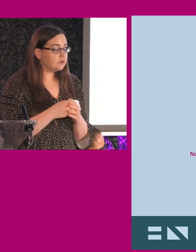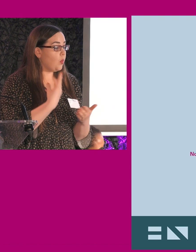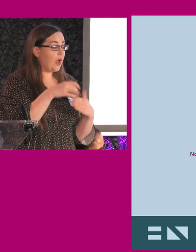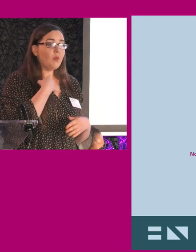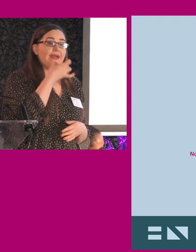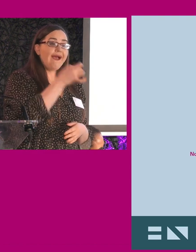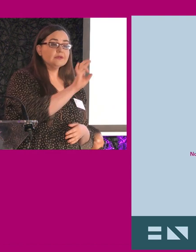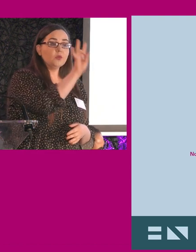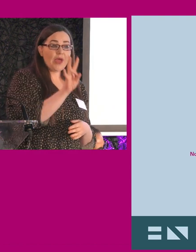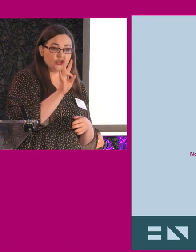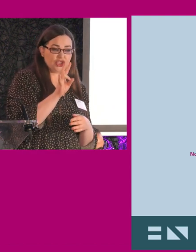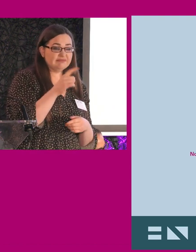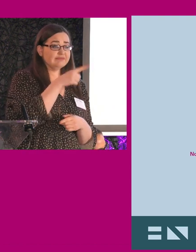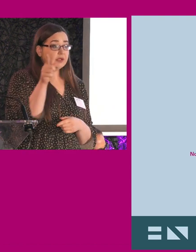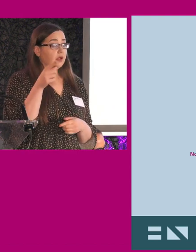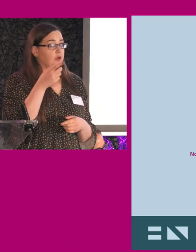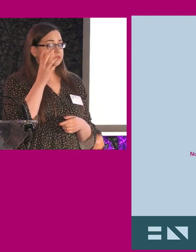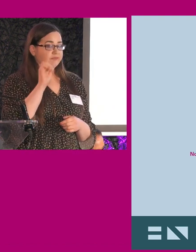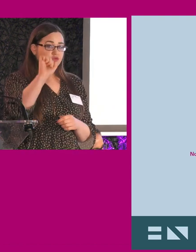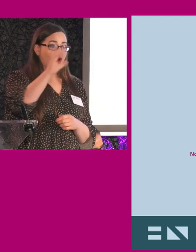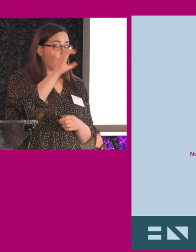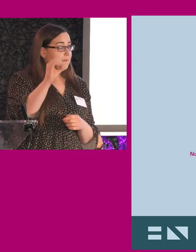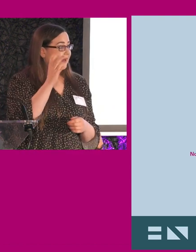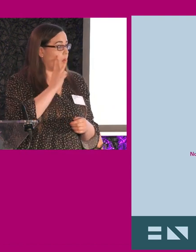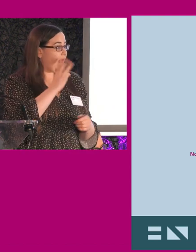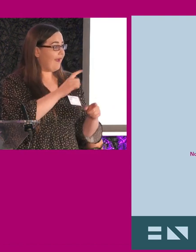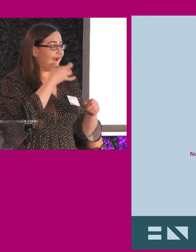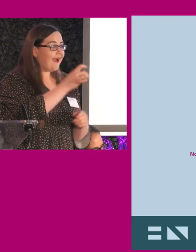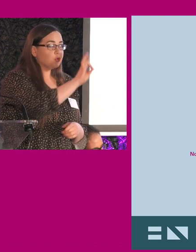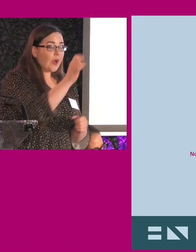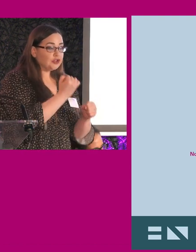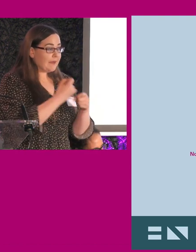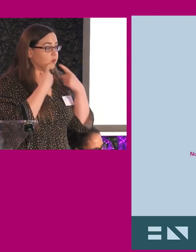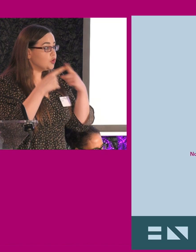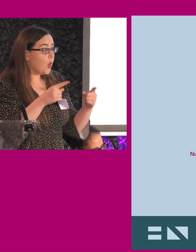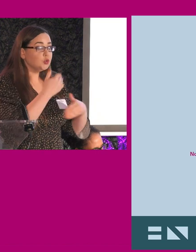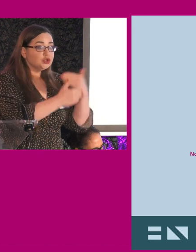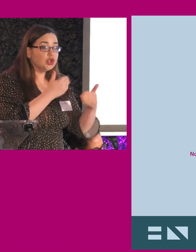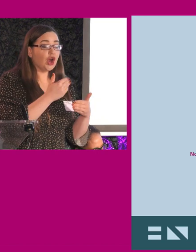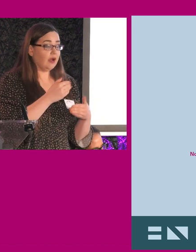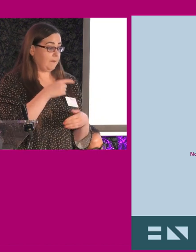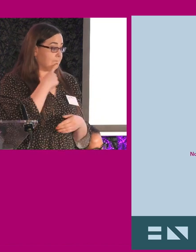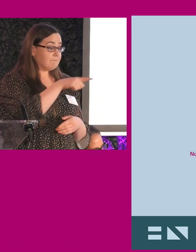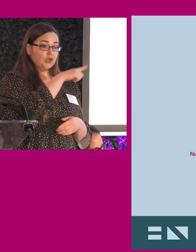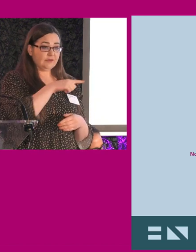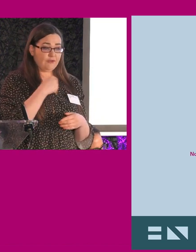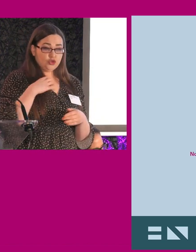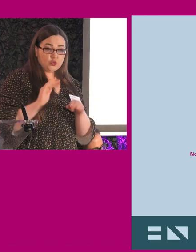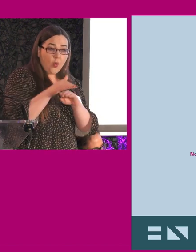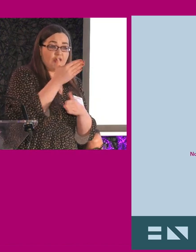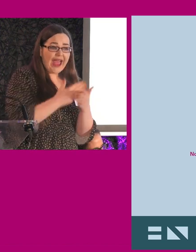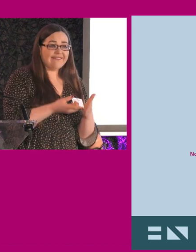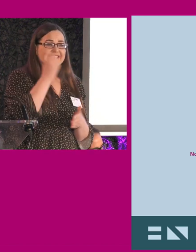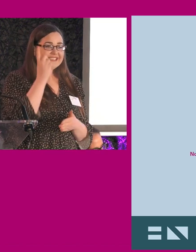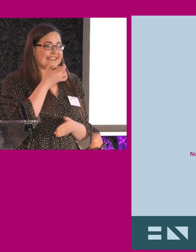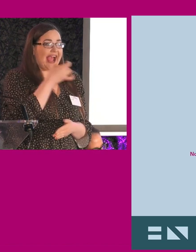And also then, more importantly, asking the questions about the companies willing, are they willing to accept this